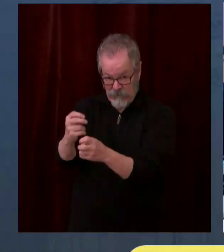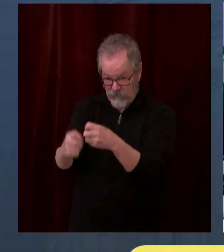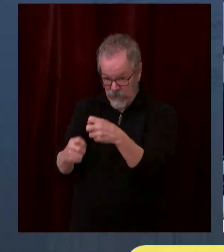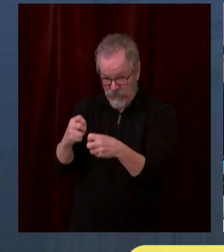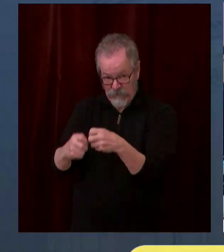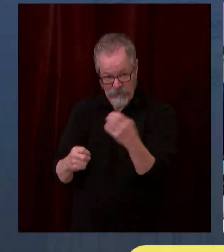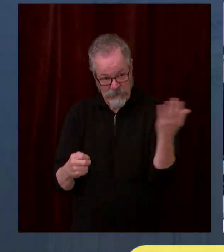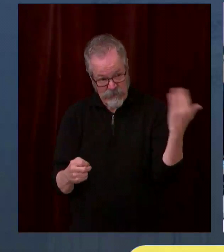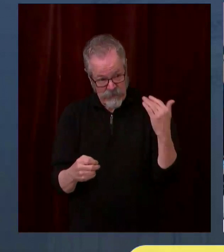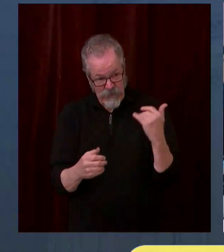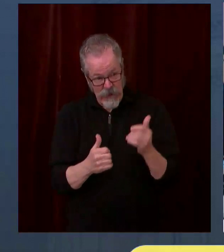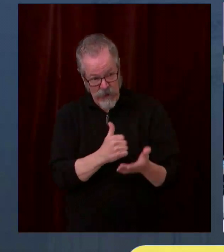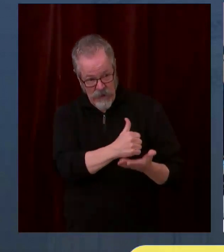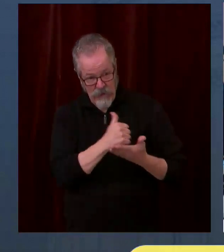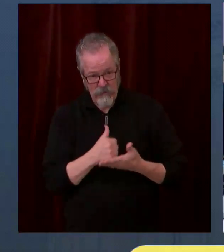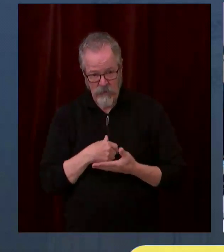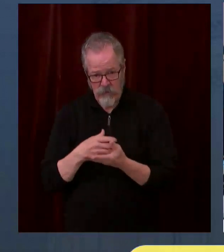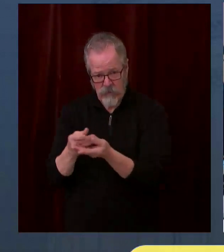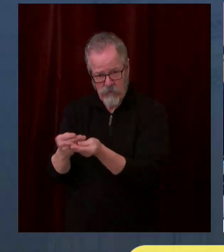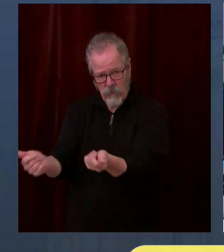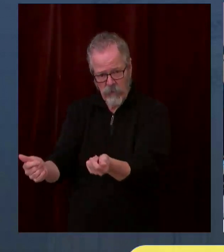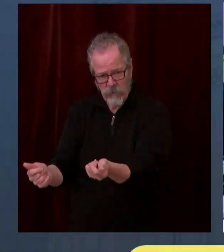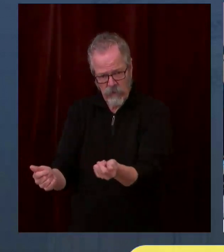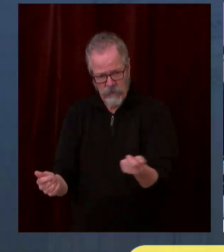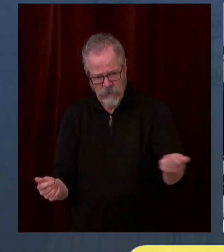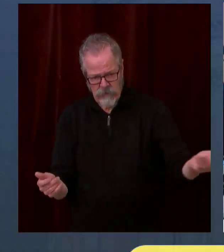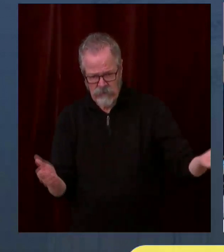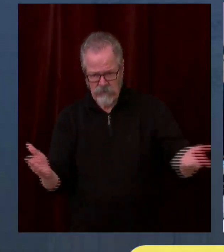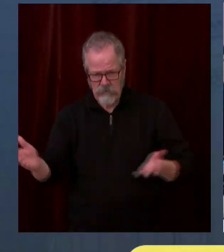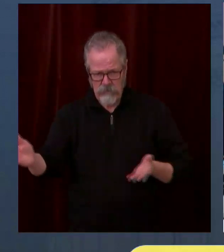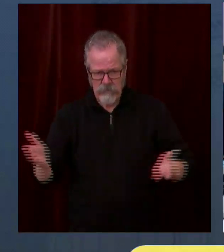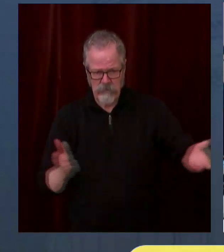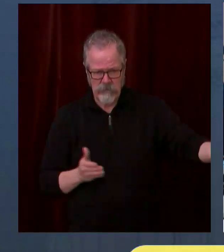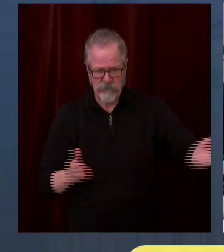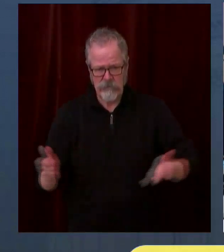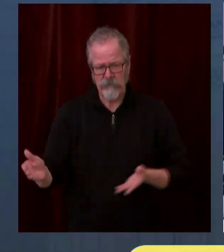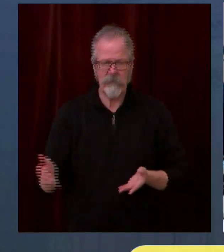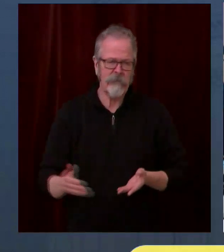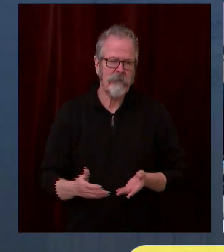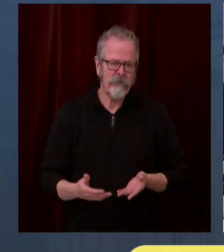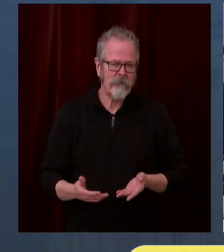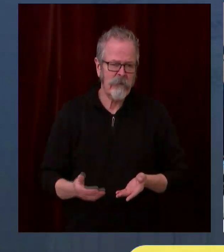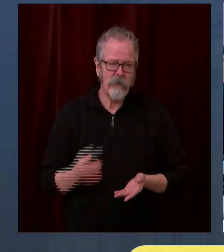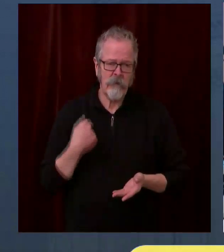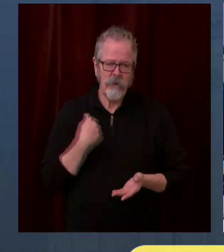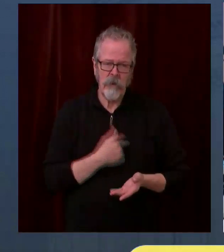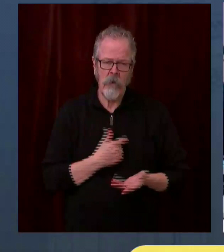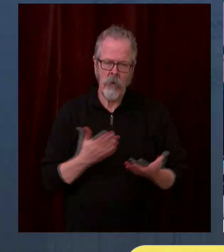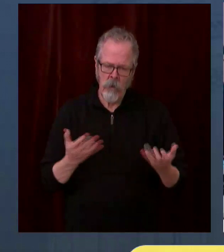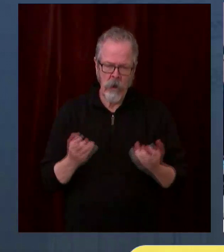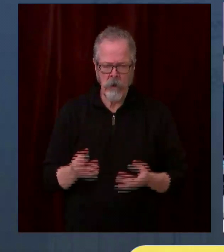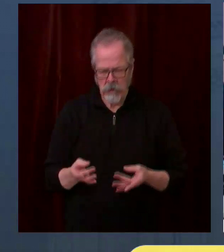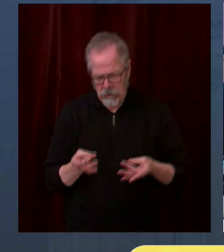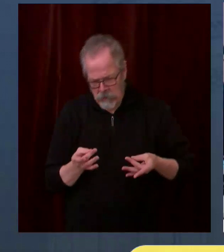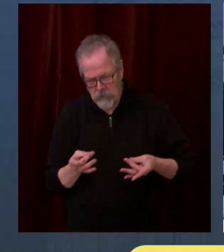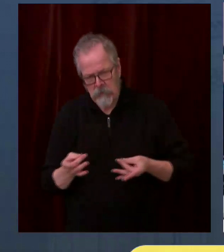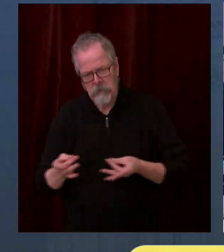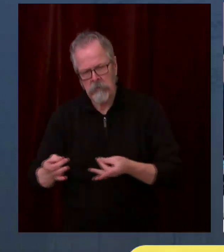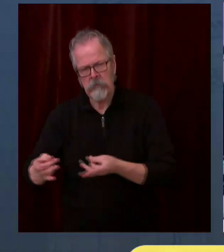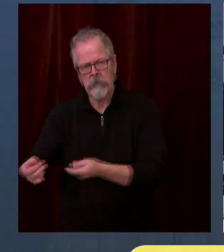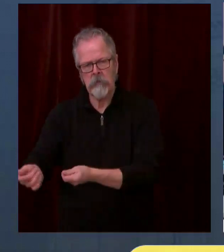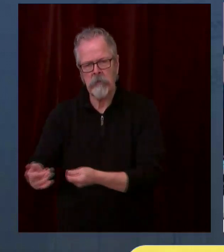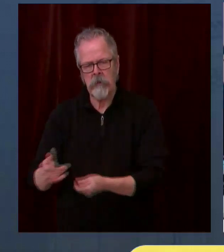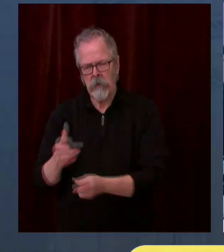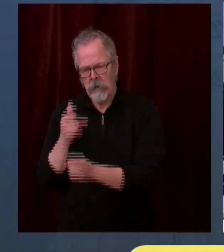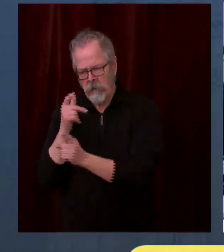vaccine delivery system in the nation. So it really is a structure aimed at being able to bring all of those resources to